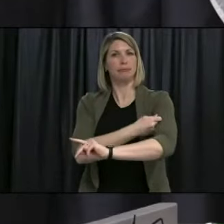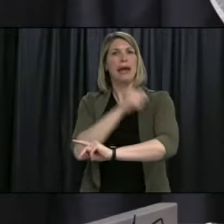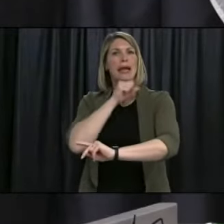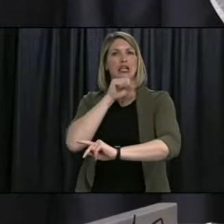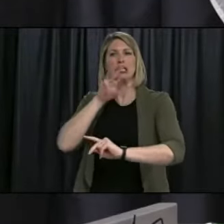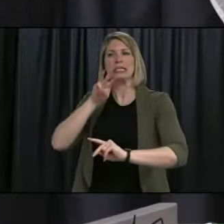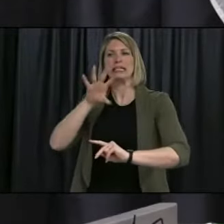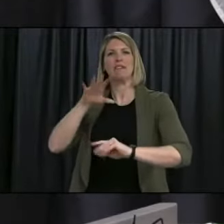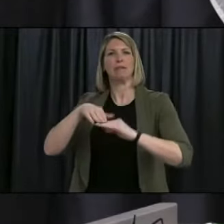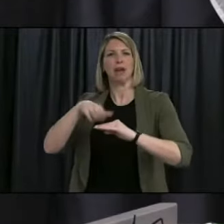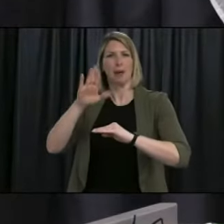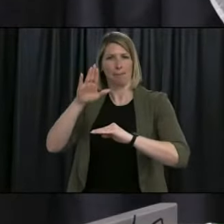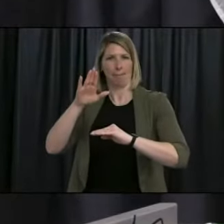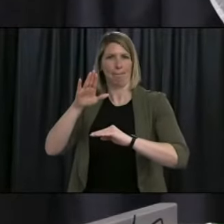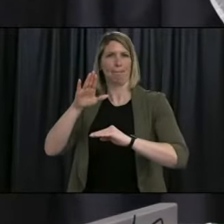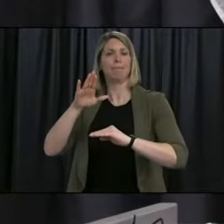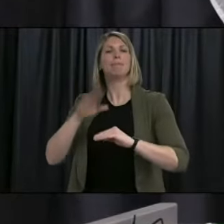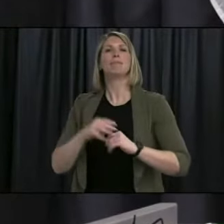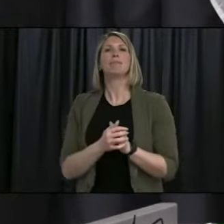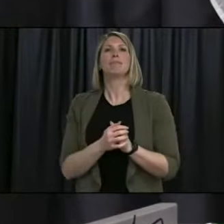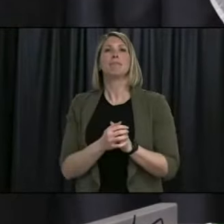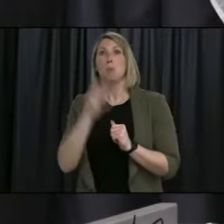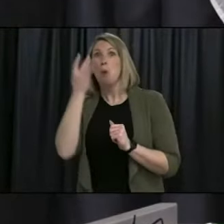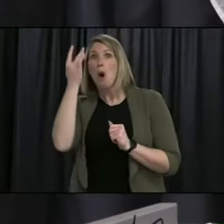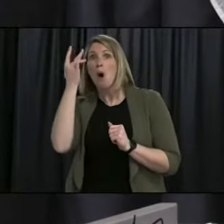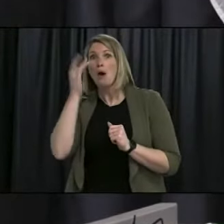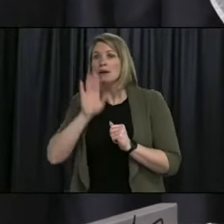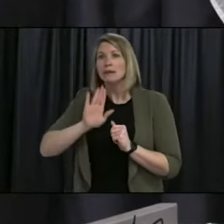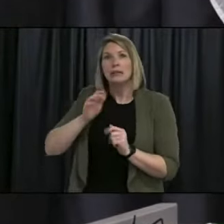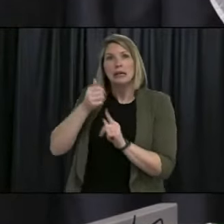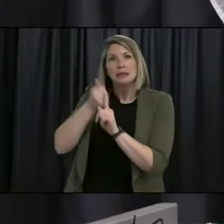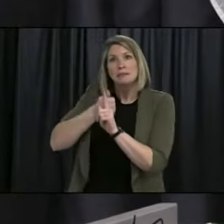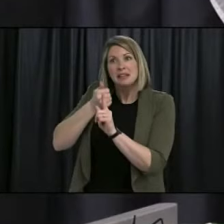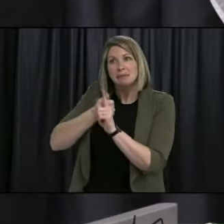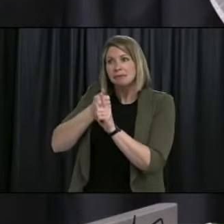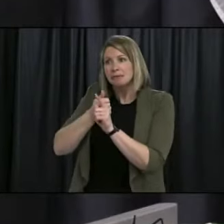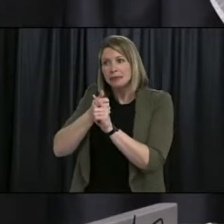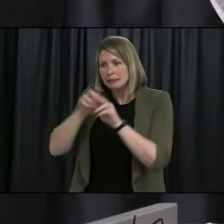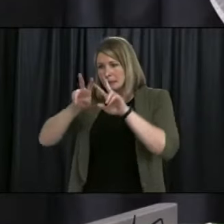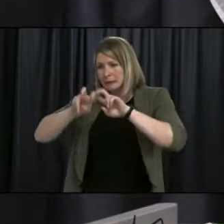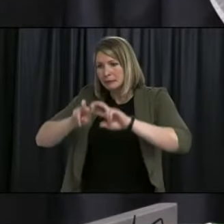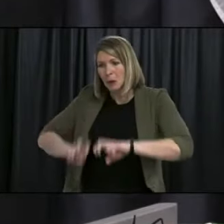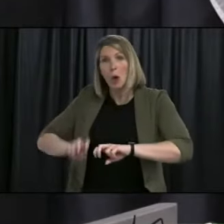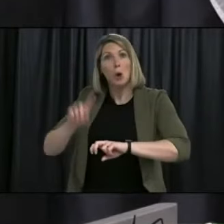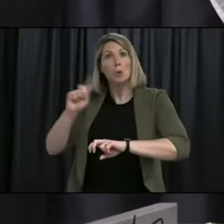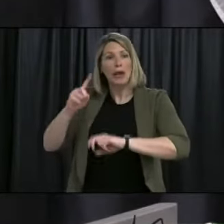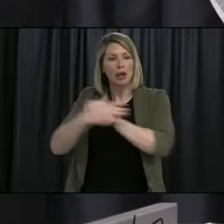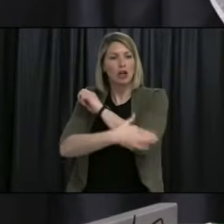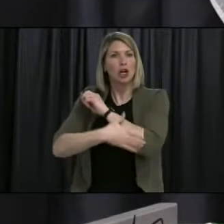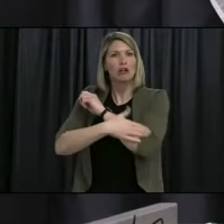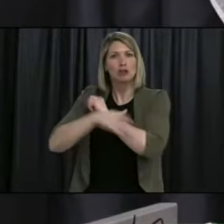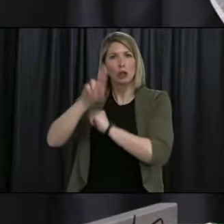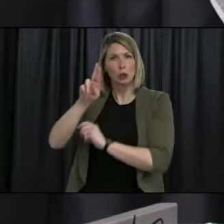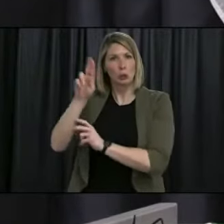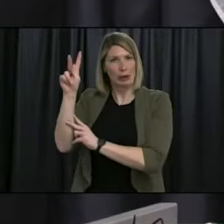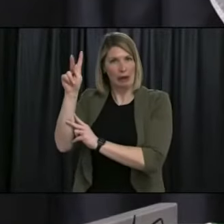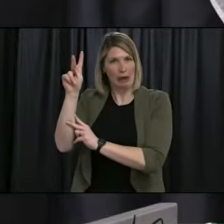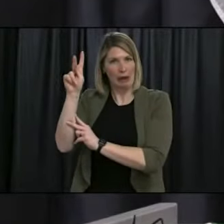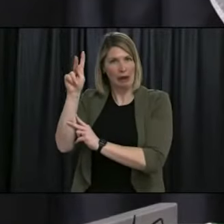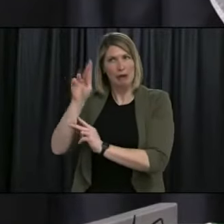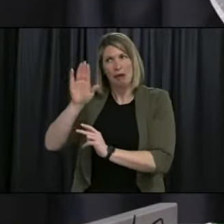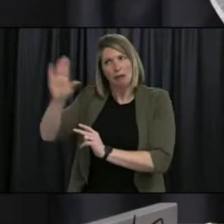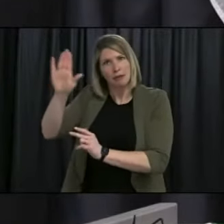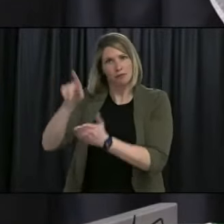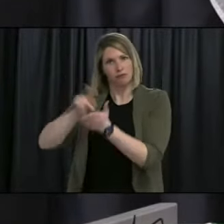This change is the result of new evidence from the United Kingdom demonstrating high safety and effectiveness of the AstraZeneca